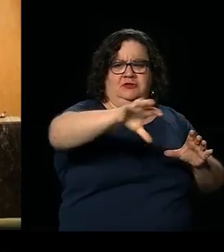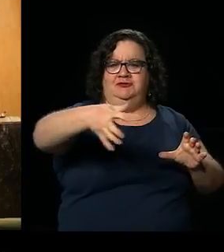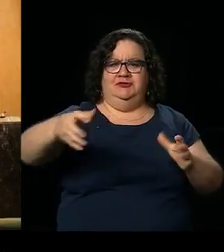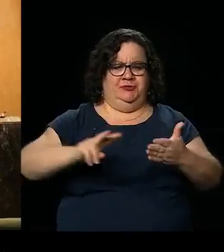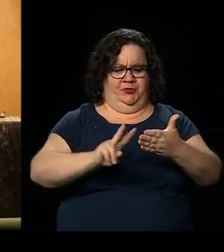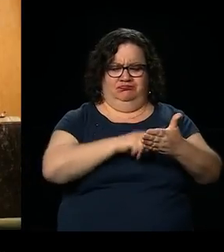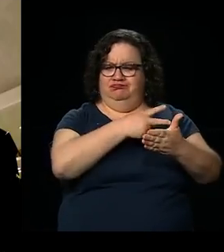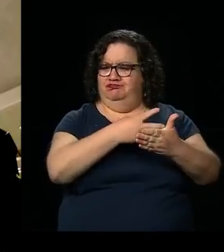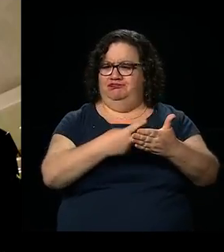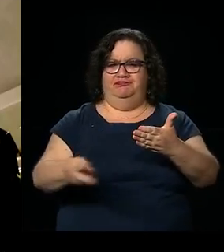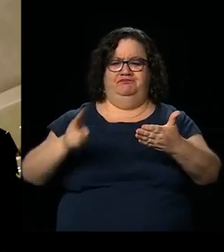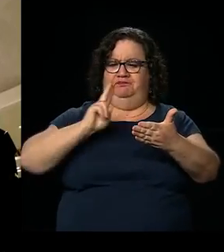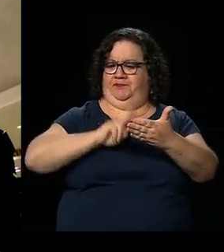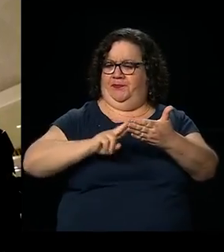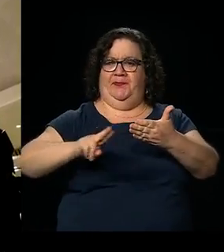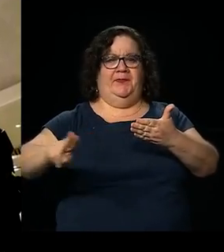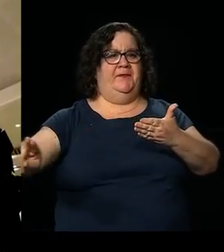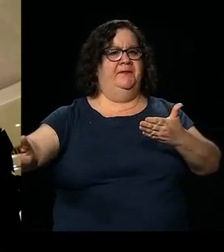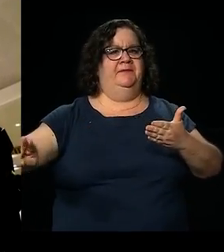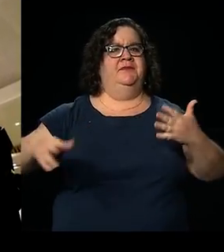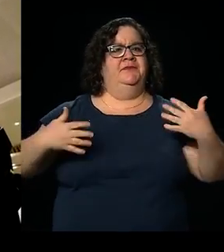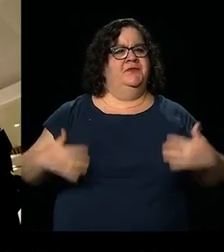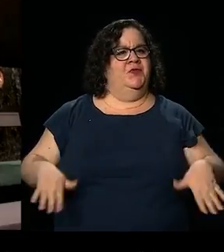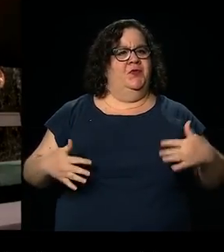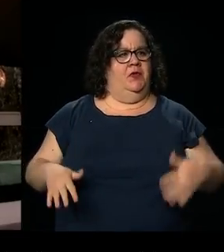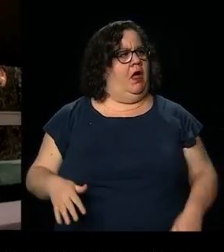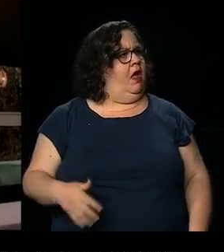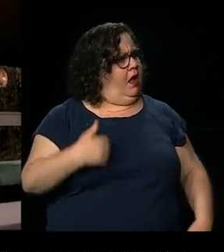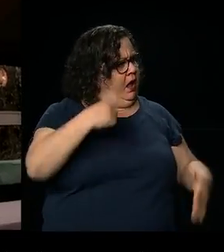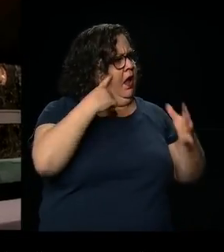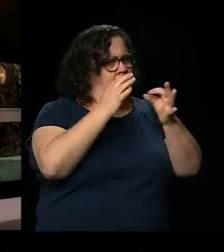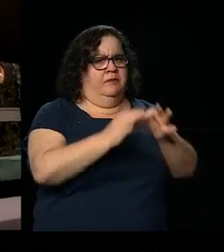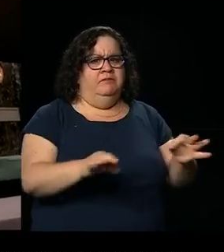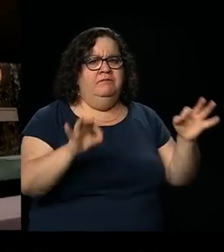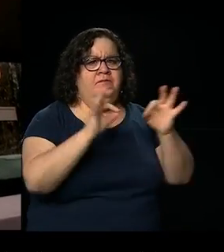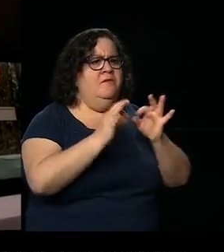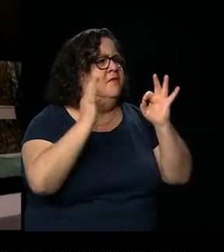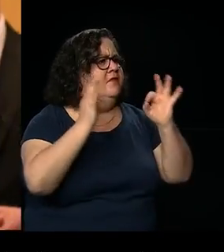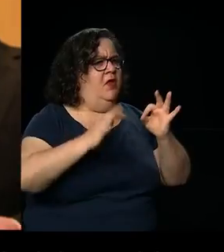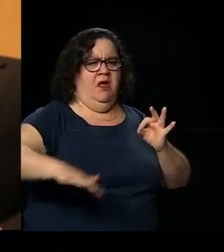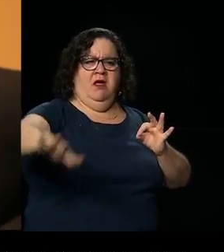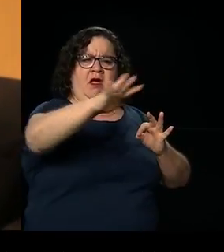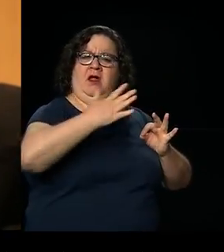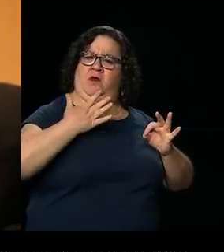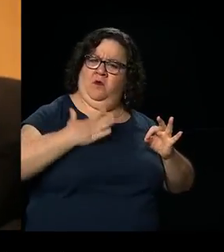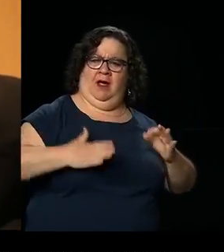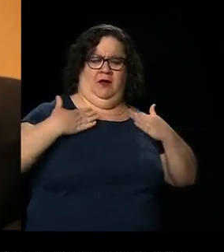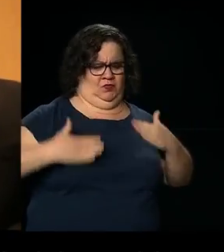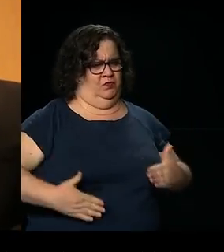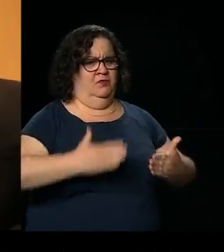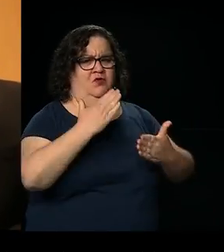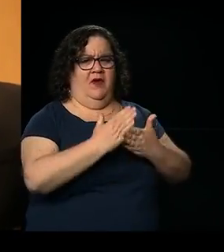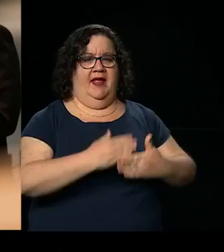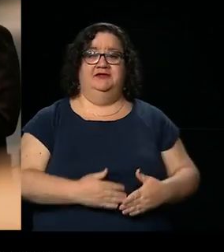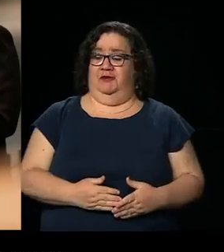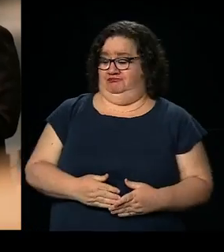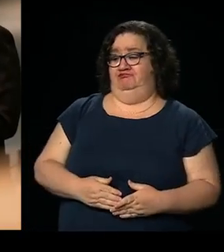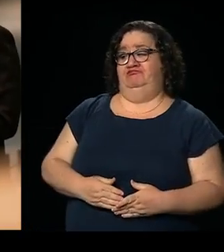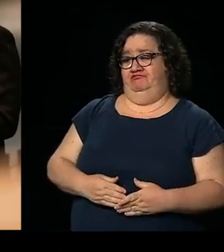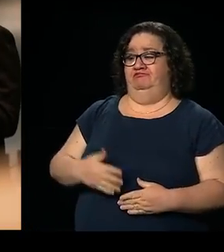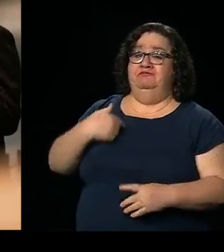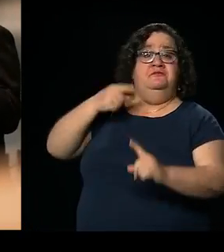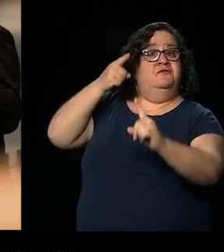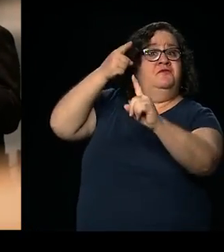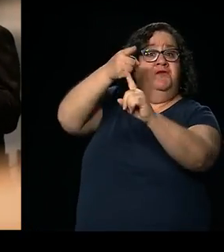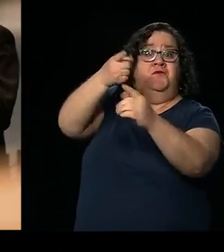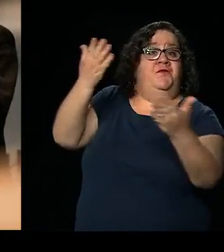177 states subscribe to it. I think that it's very important, and everybody wants basic human rights. This is